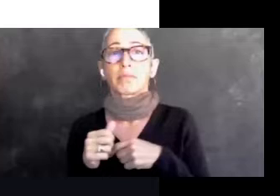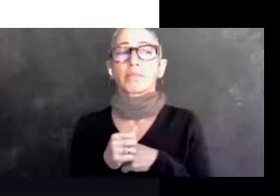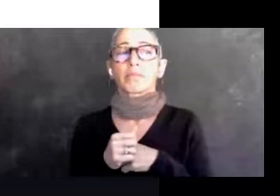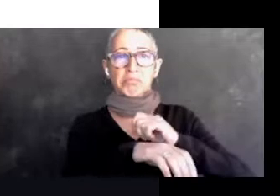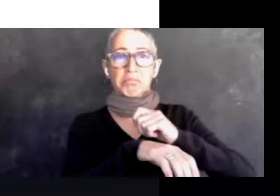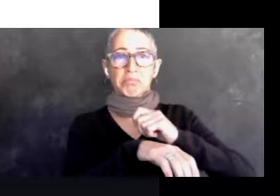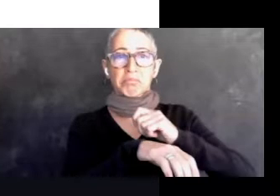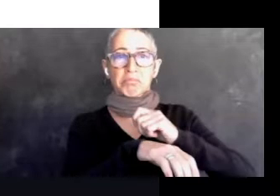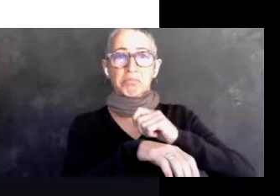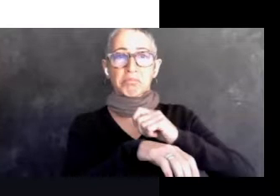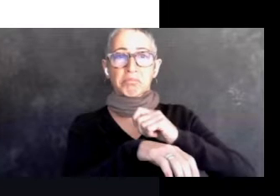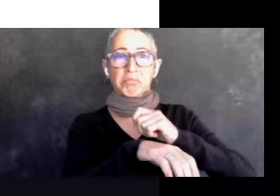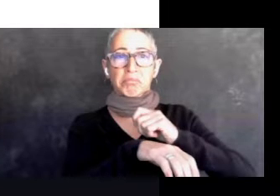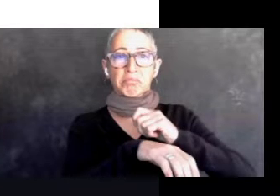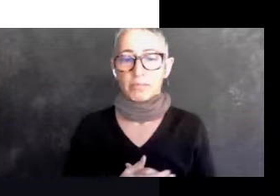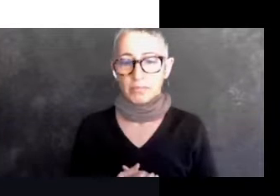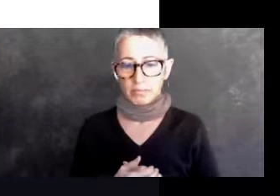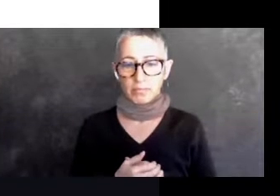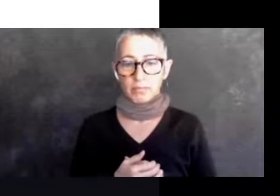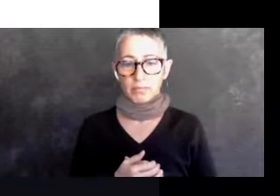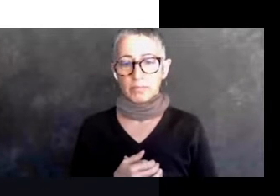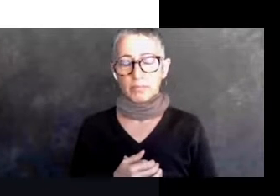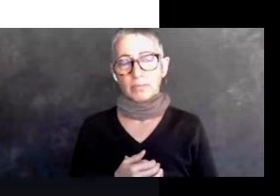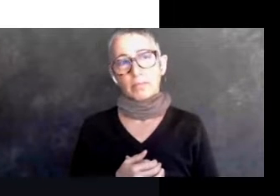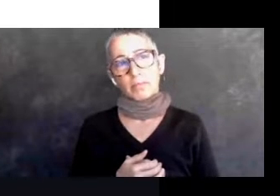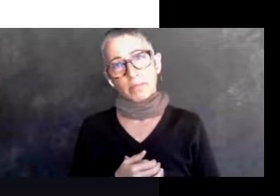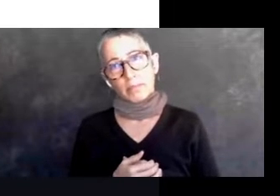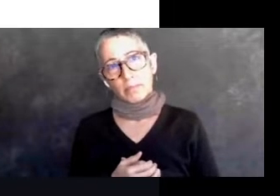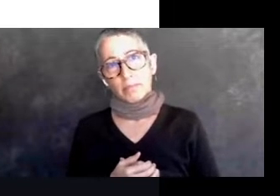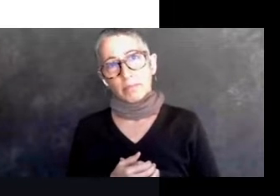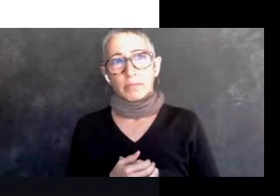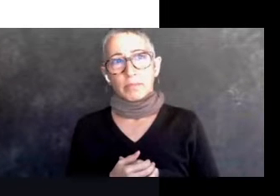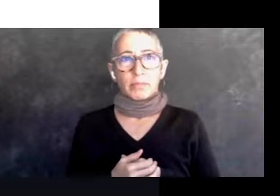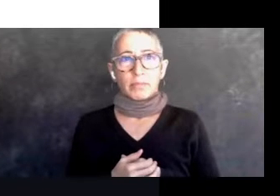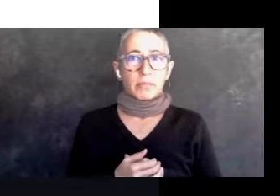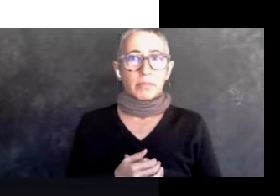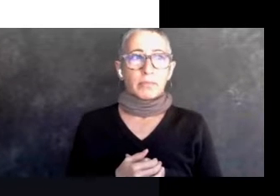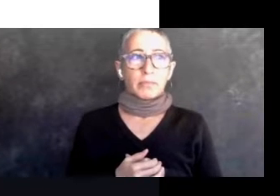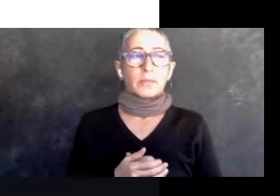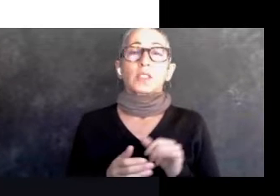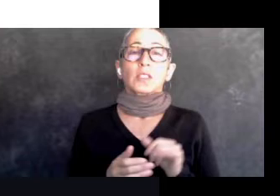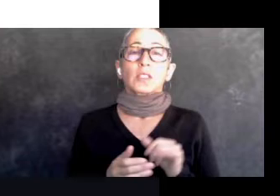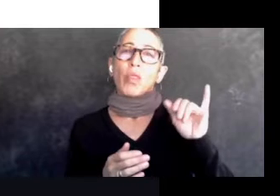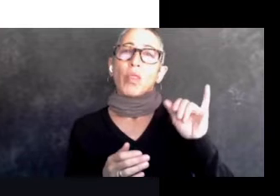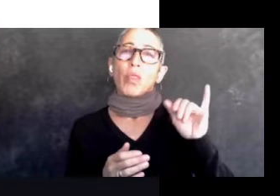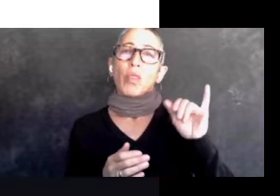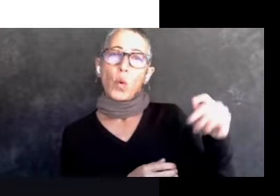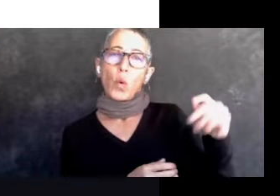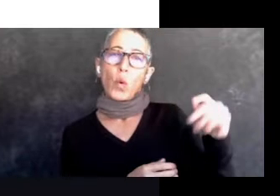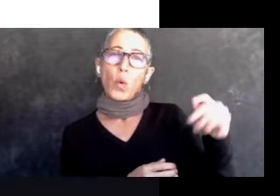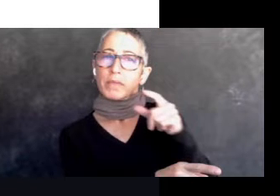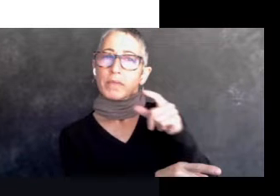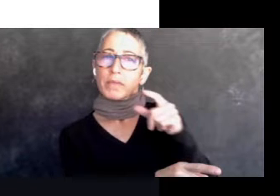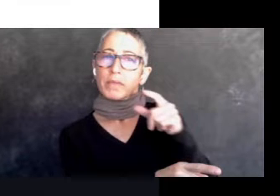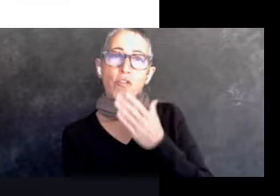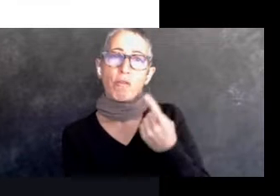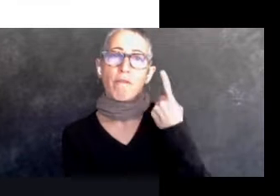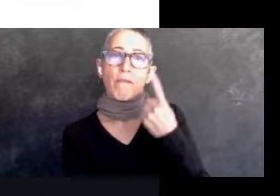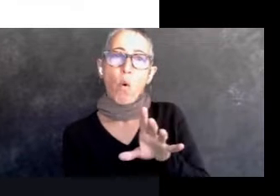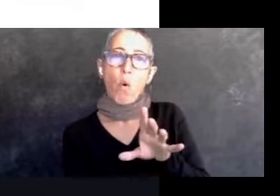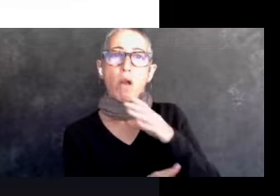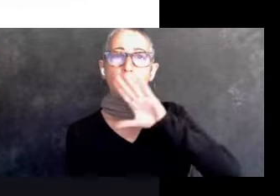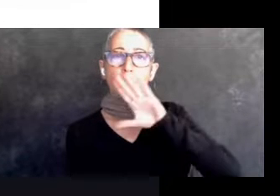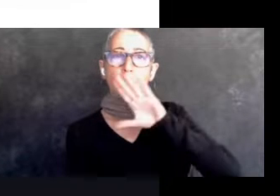at the time, but weren't, uh, viable for an urban farm or community.